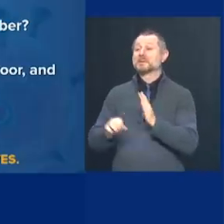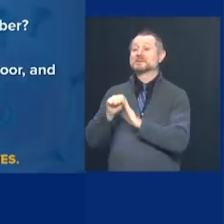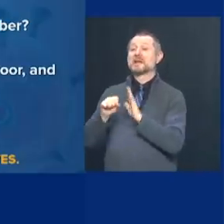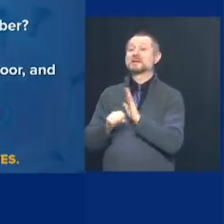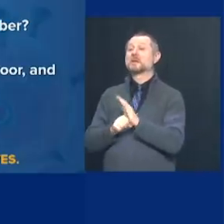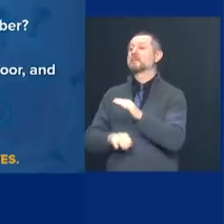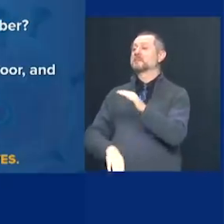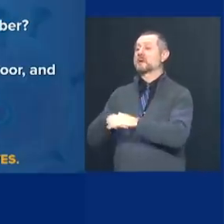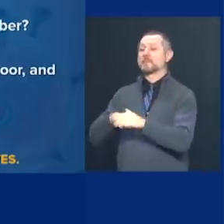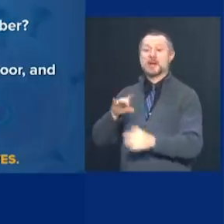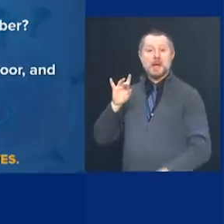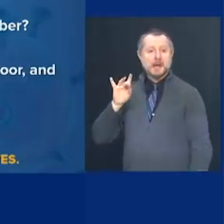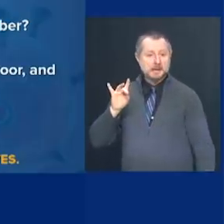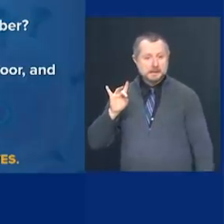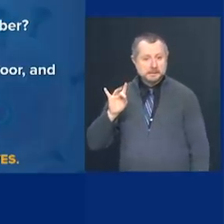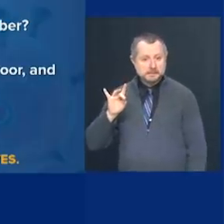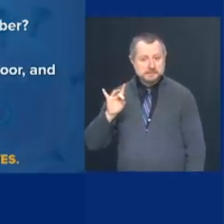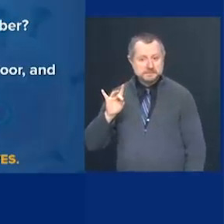eight.